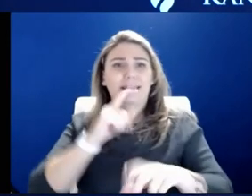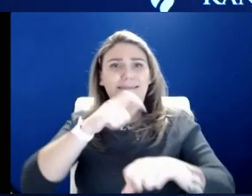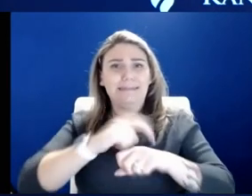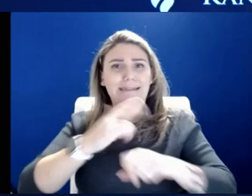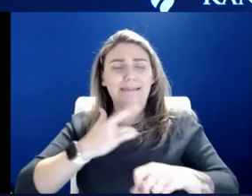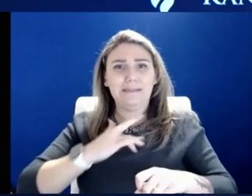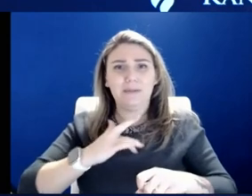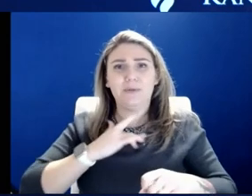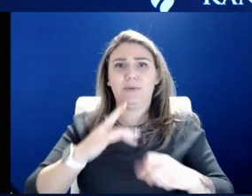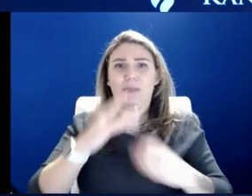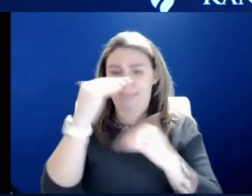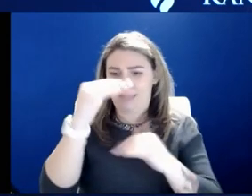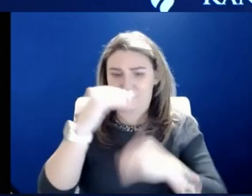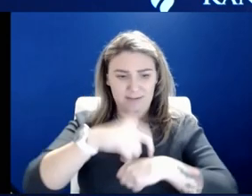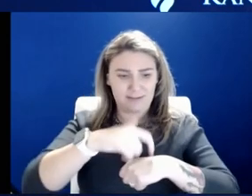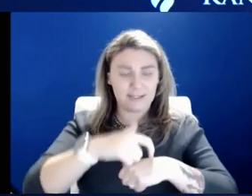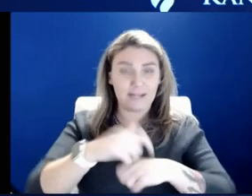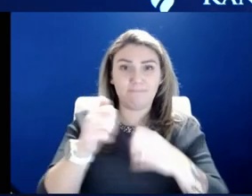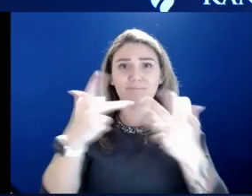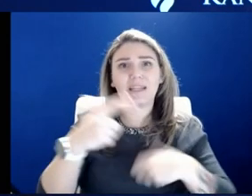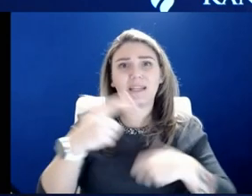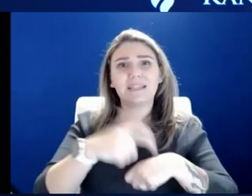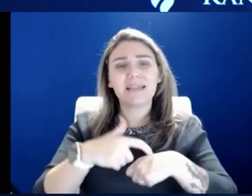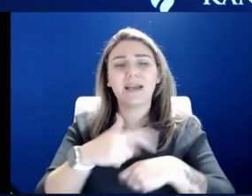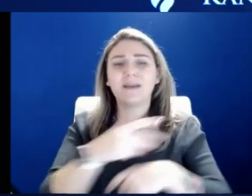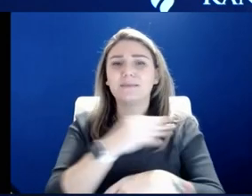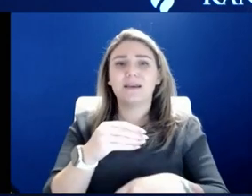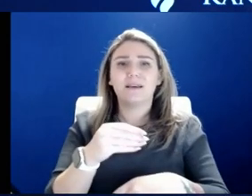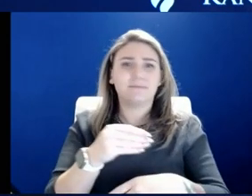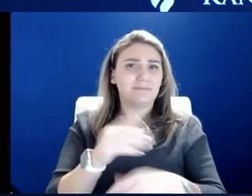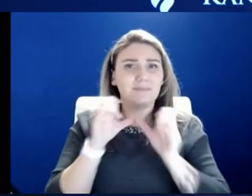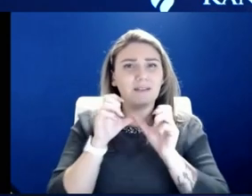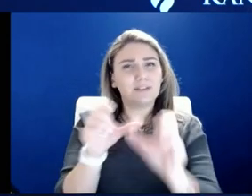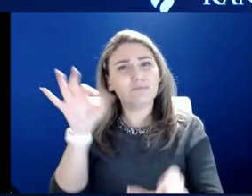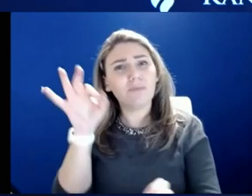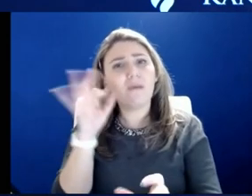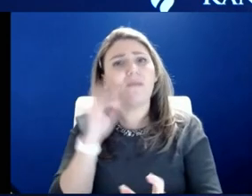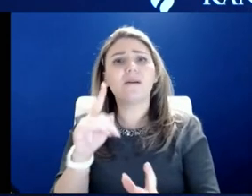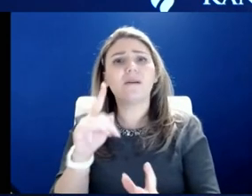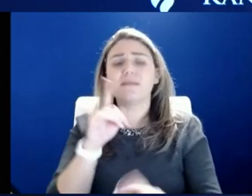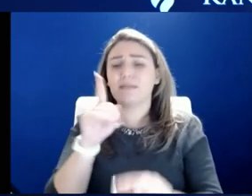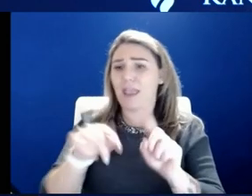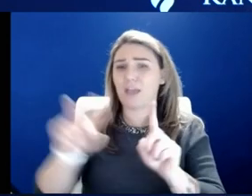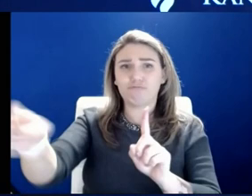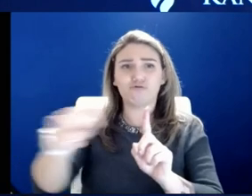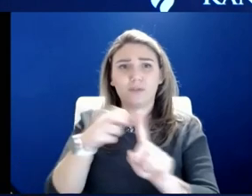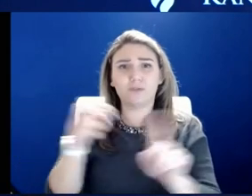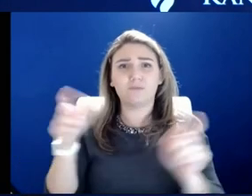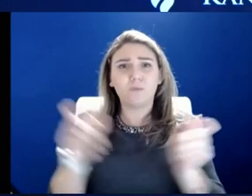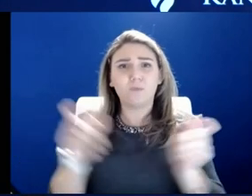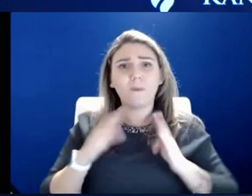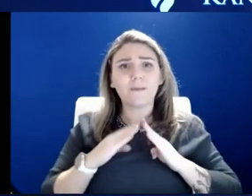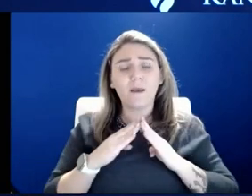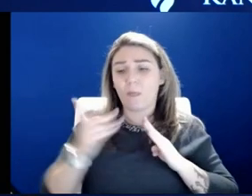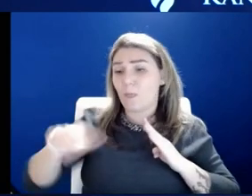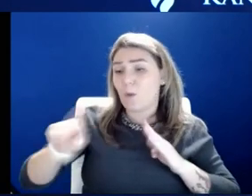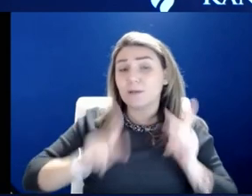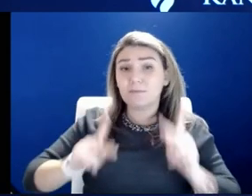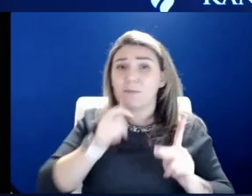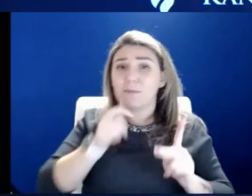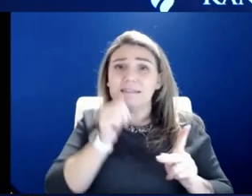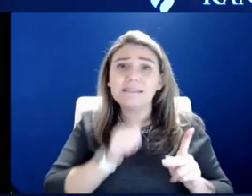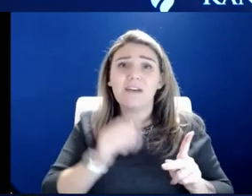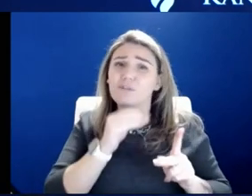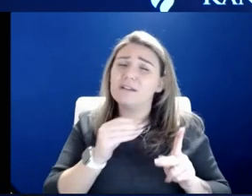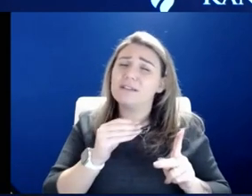multiple times and continue to message that we cannot get transfers in from small towns, which means those folks are suffering and struggling.